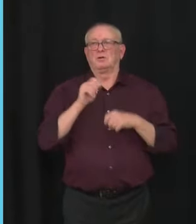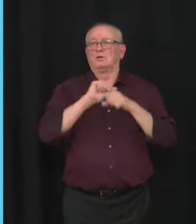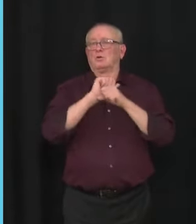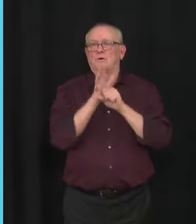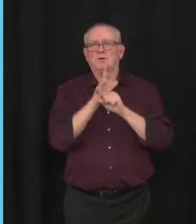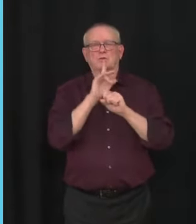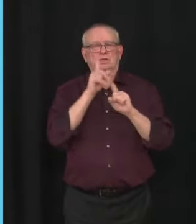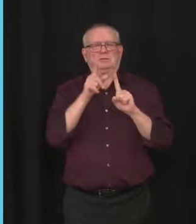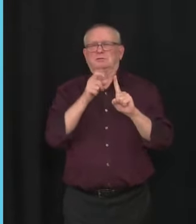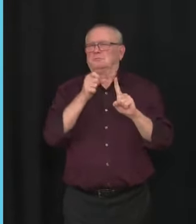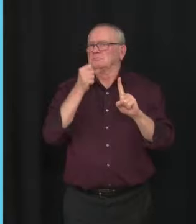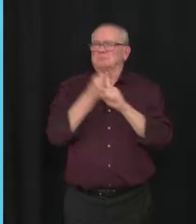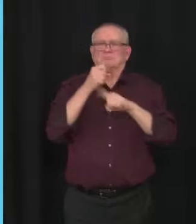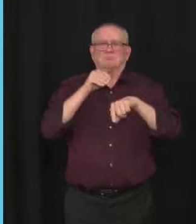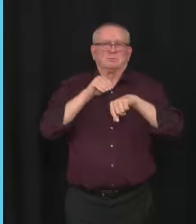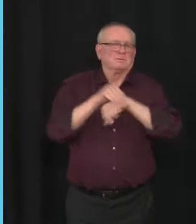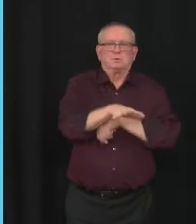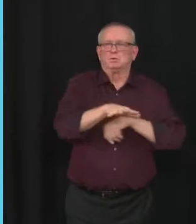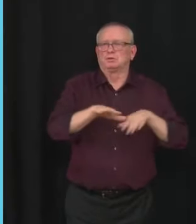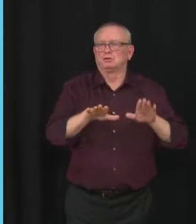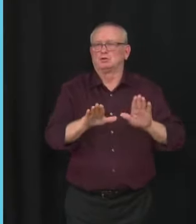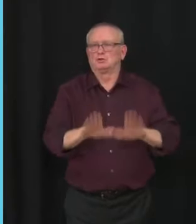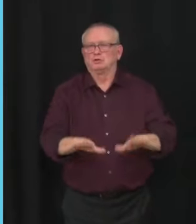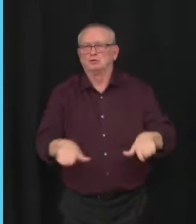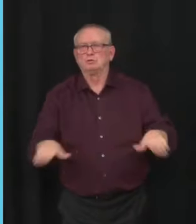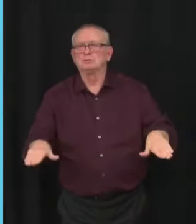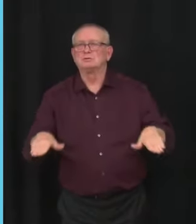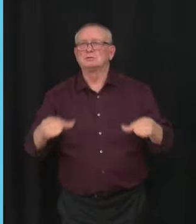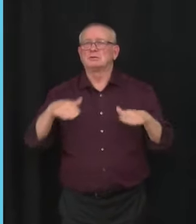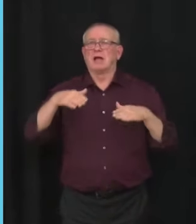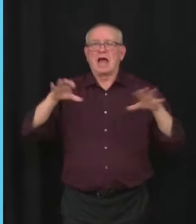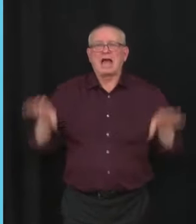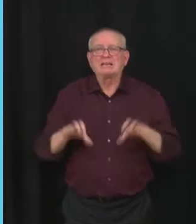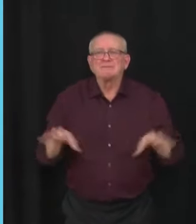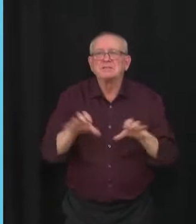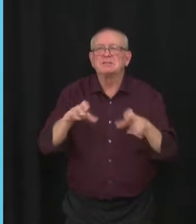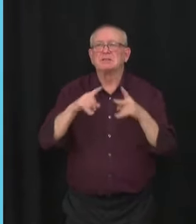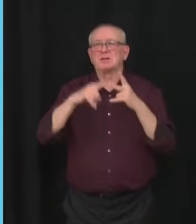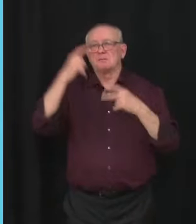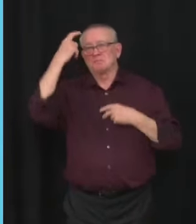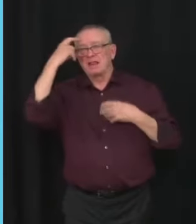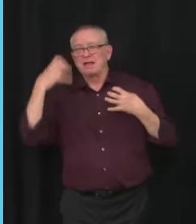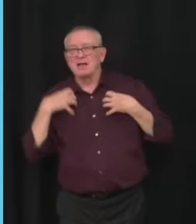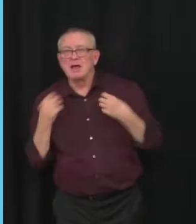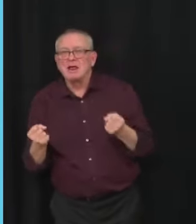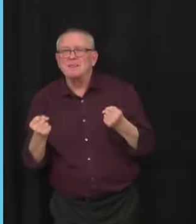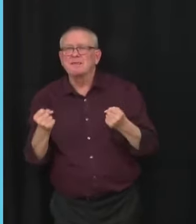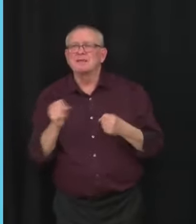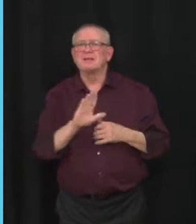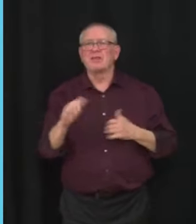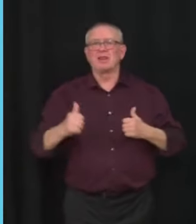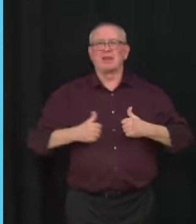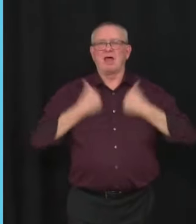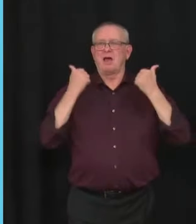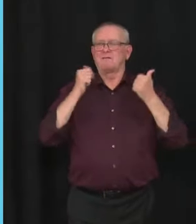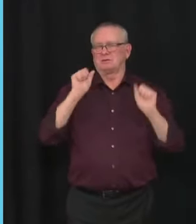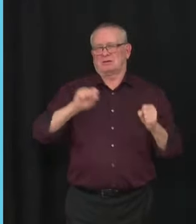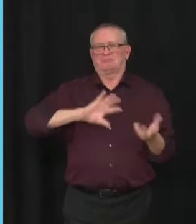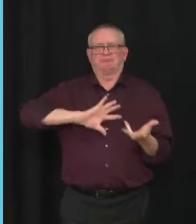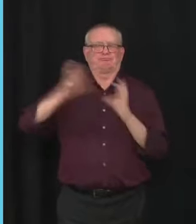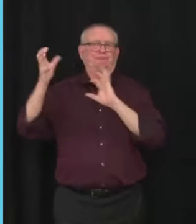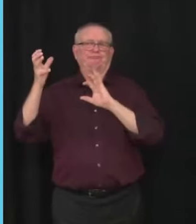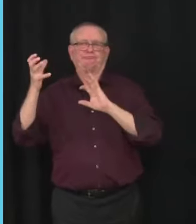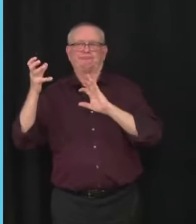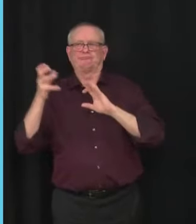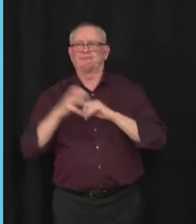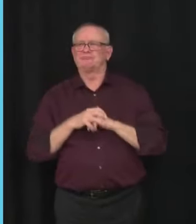Their lives have been dislocated in so many ways, and we don't want to add to that at this time